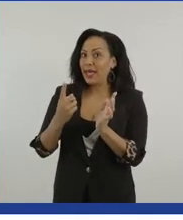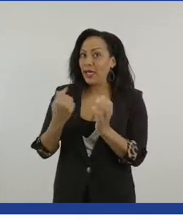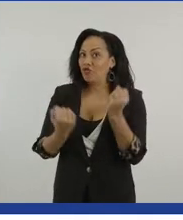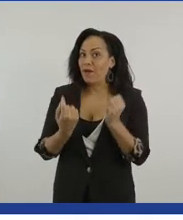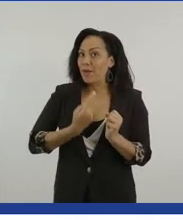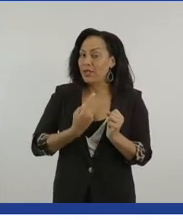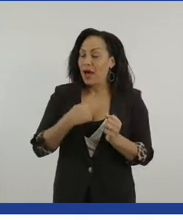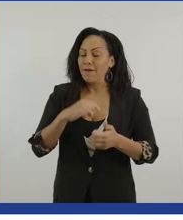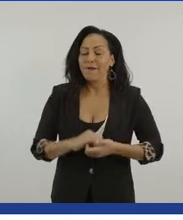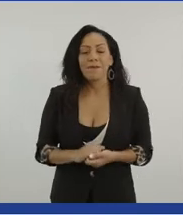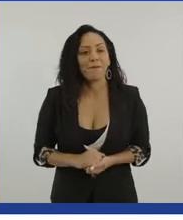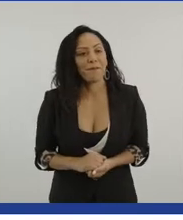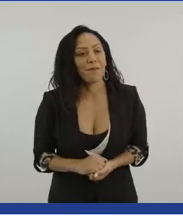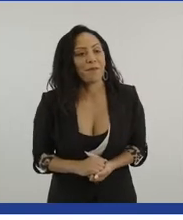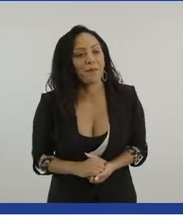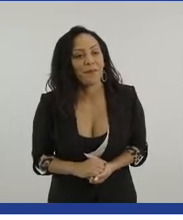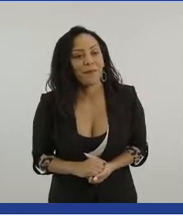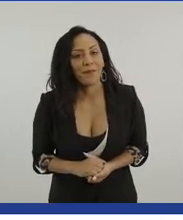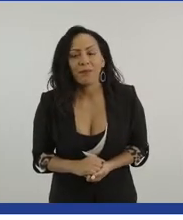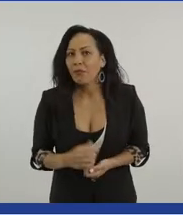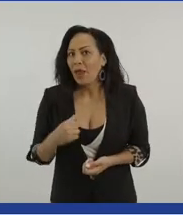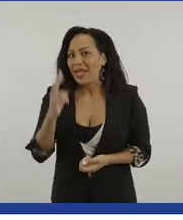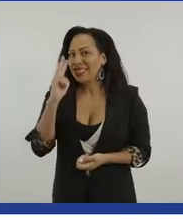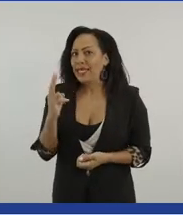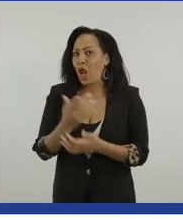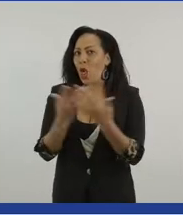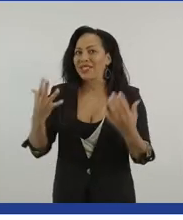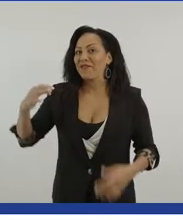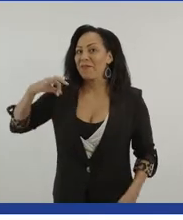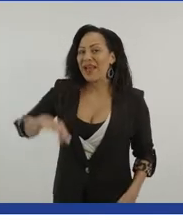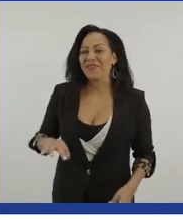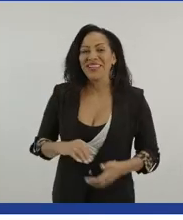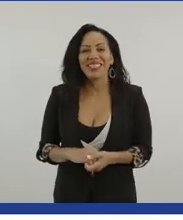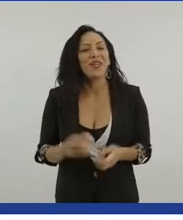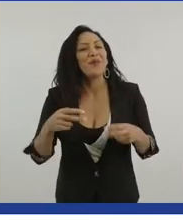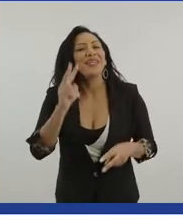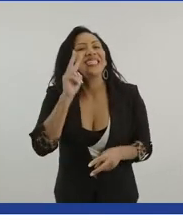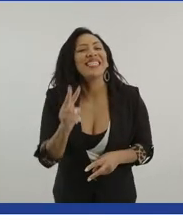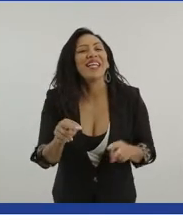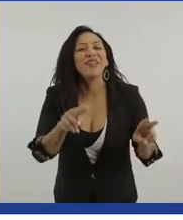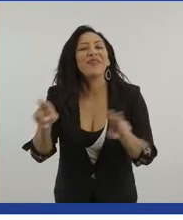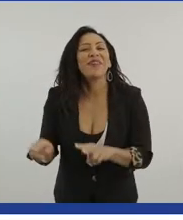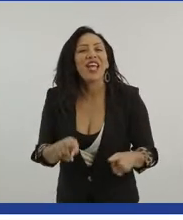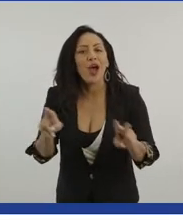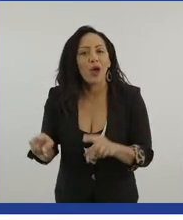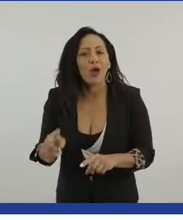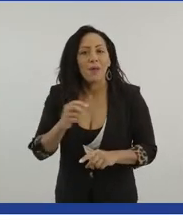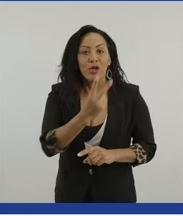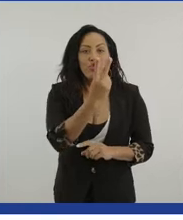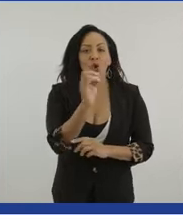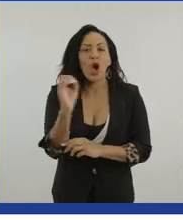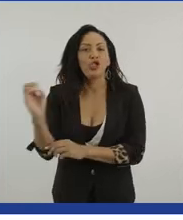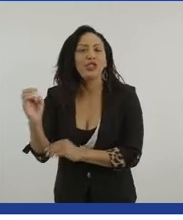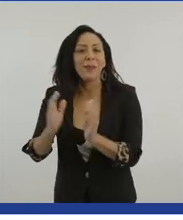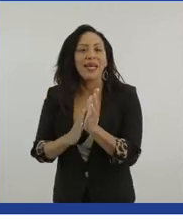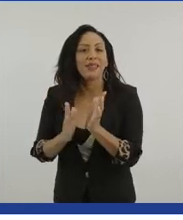and I see the benefits of that. So as you saw on the video, you saw my 200 meters event in London